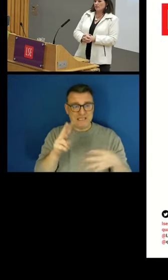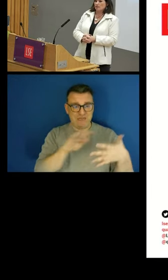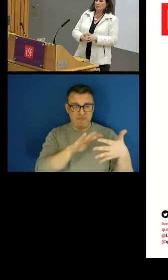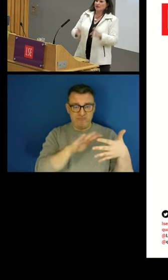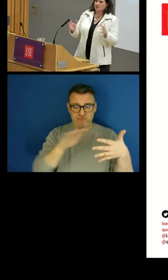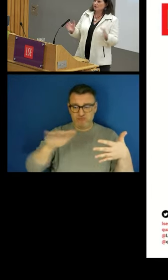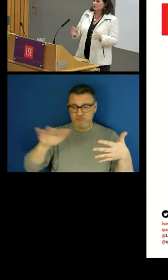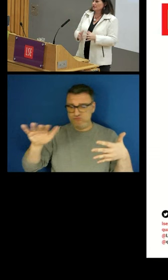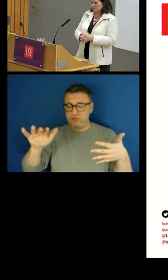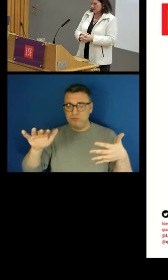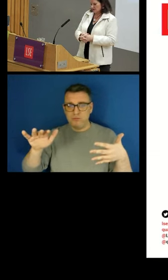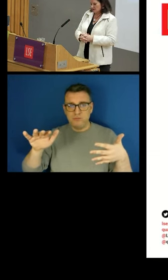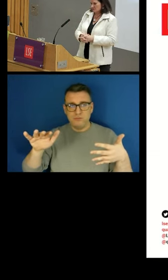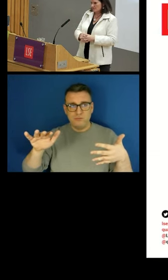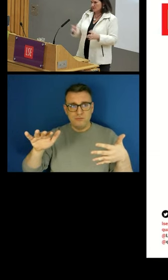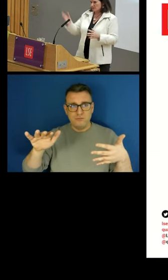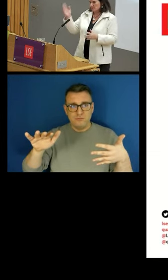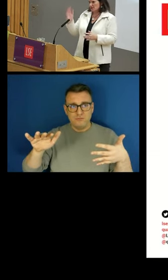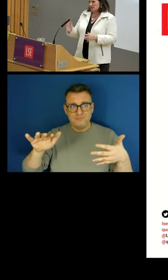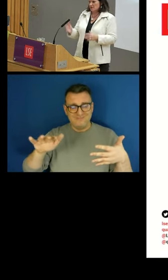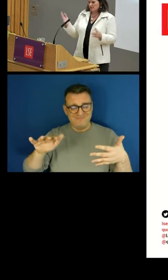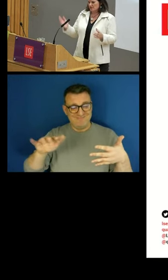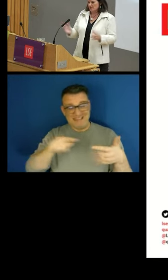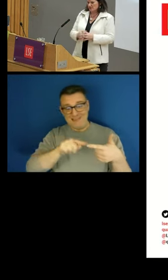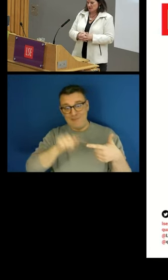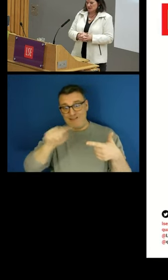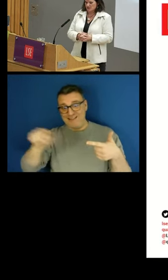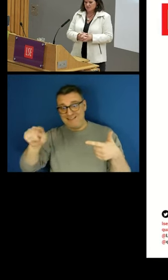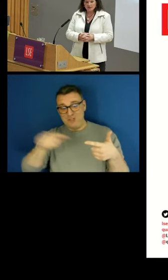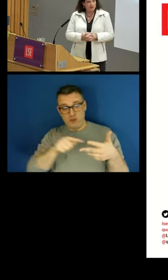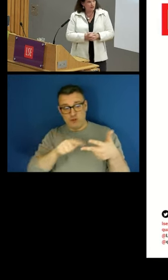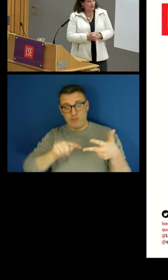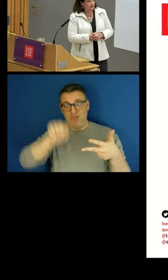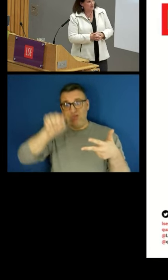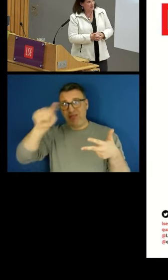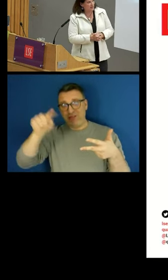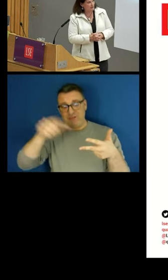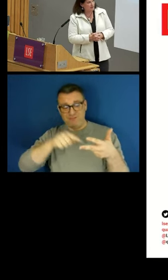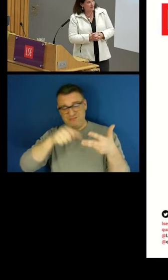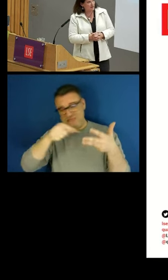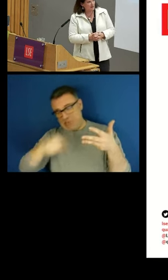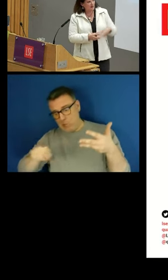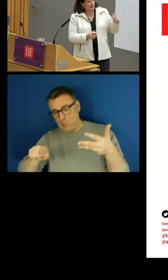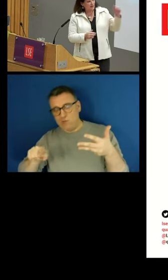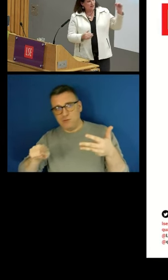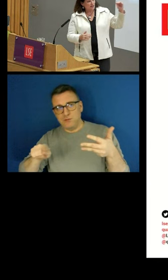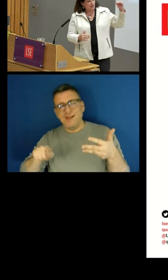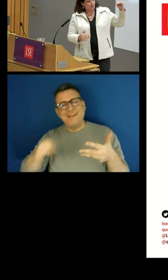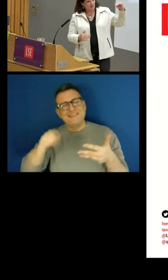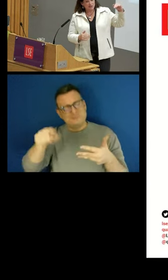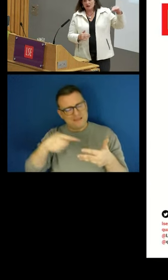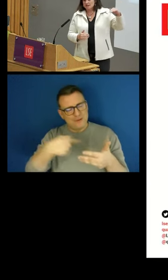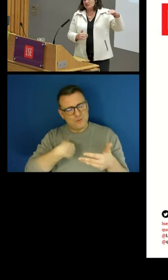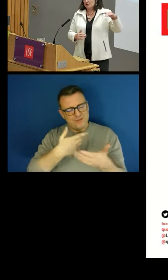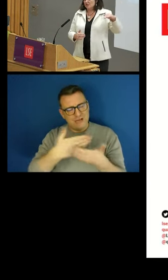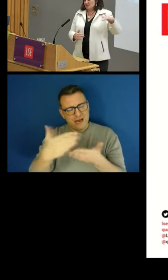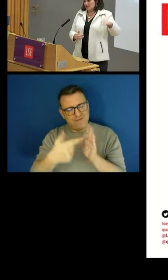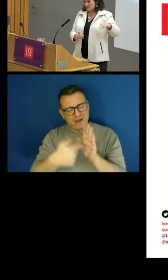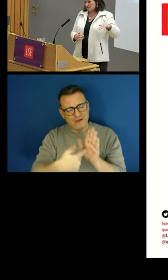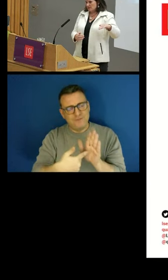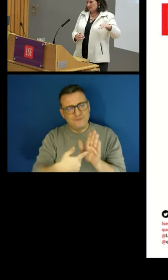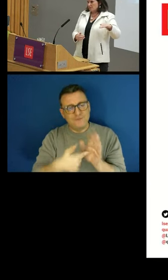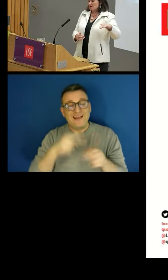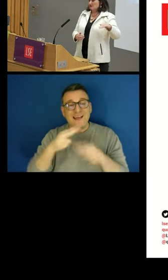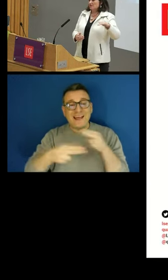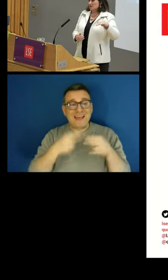into different directions. Some are ticking up, others are ticking down. So just to clarify, if the line is going